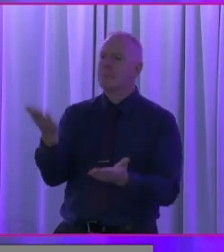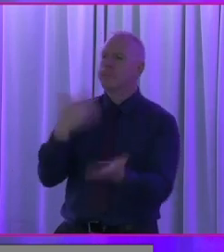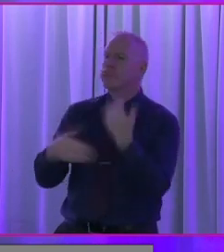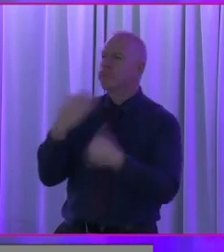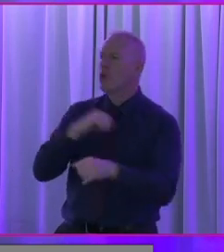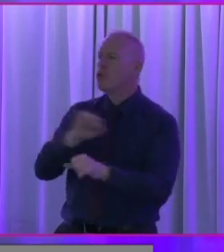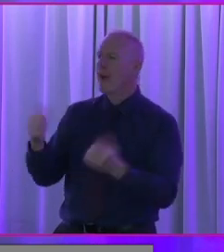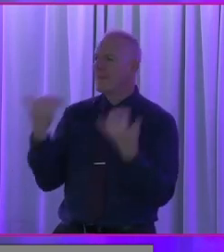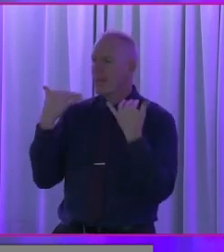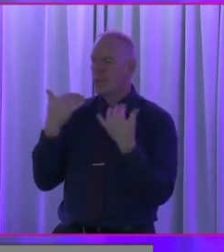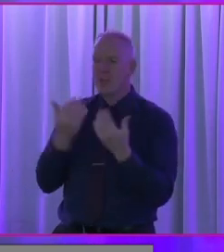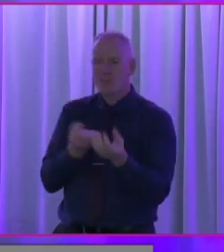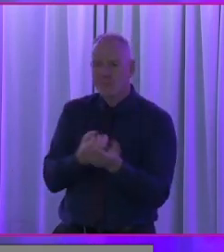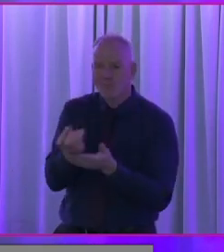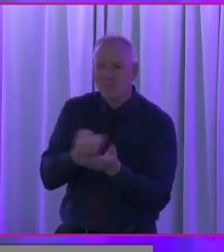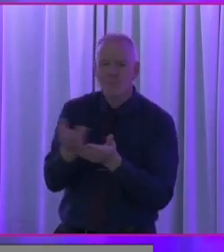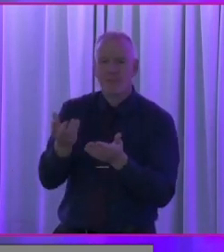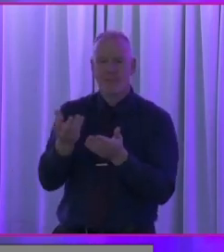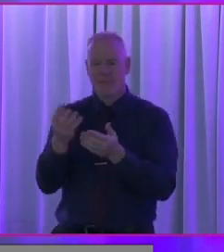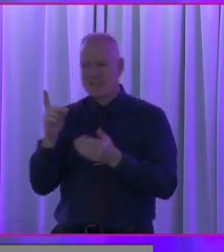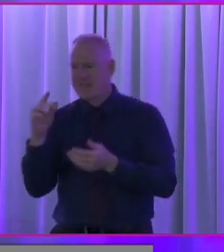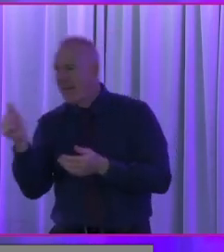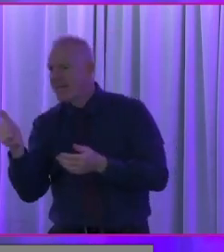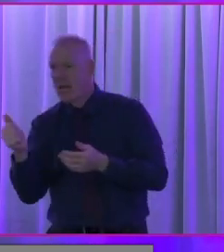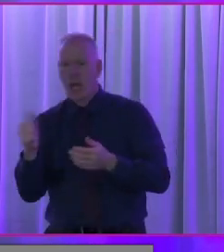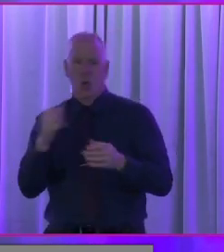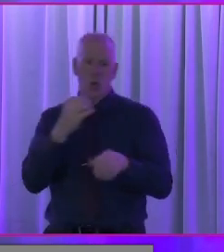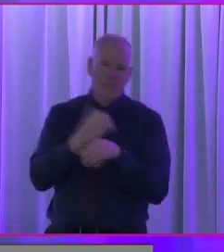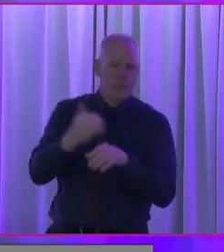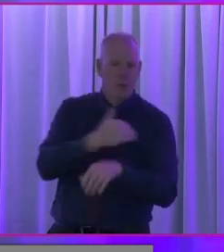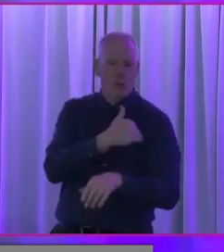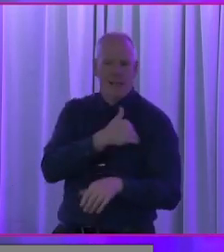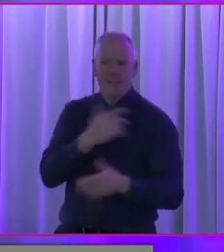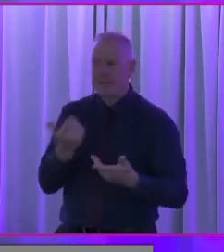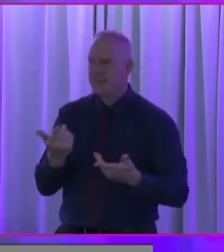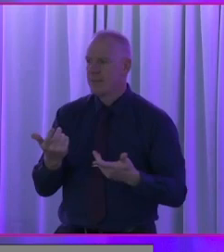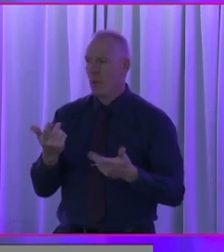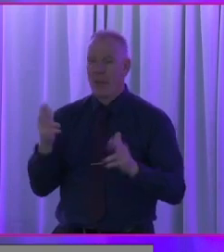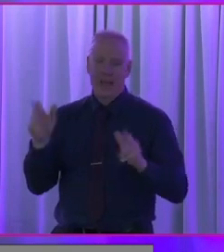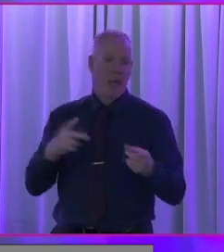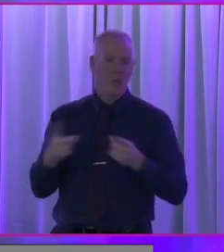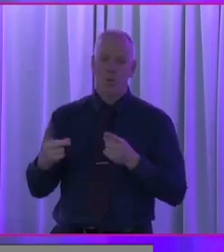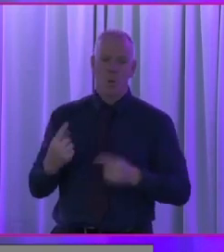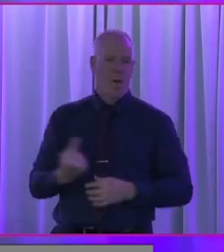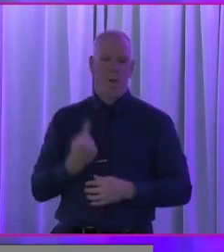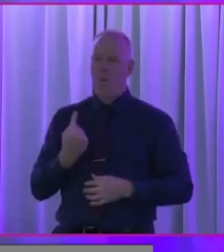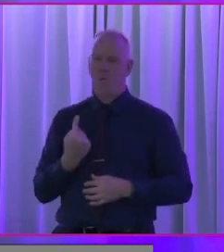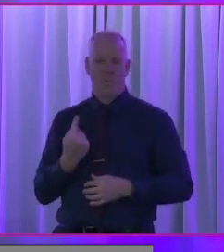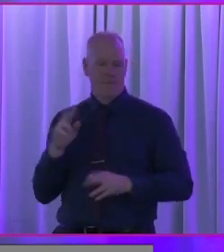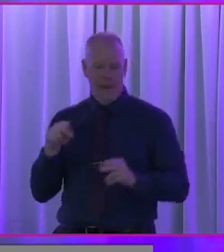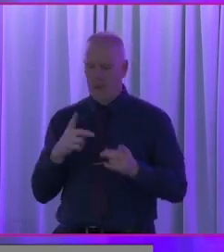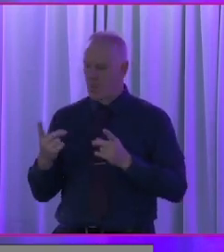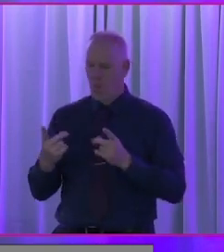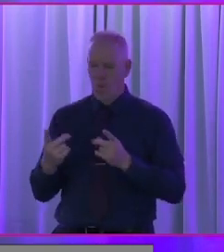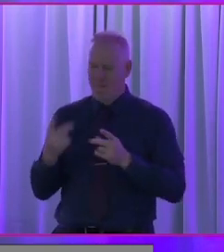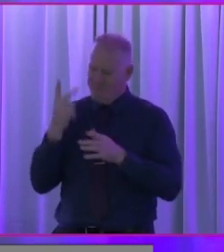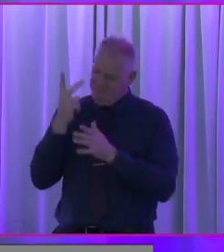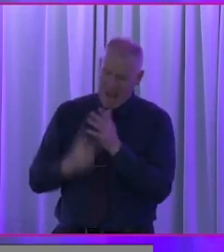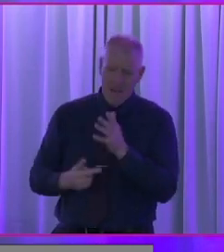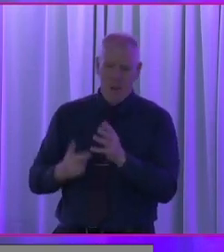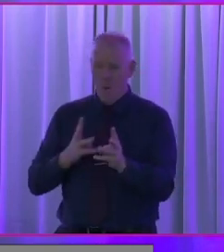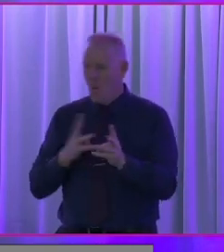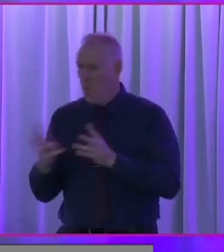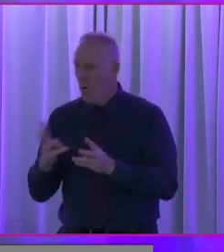stories. Uh, please come and give us your data and stay in touch. We can't do this job, this really valuable and worthwhile